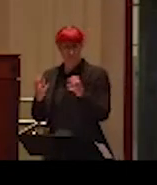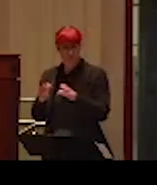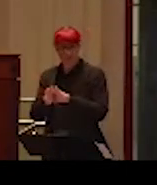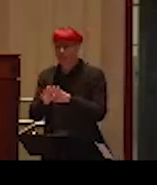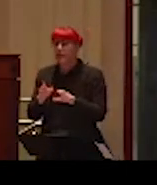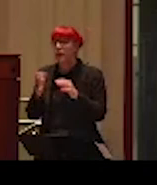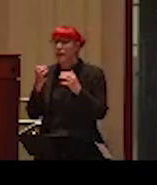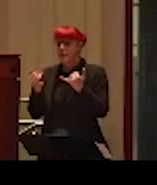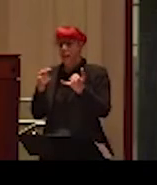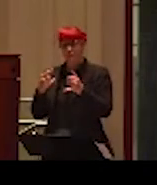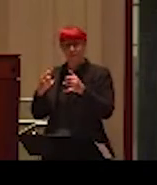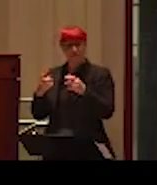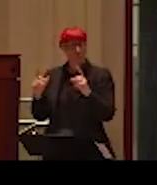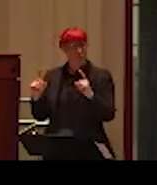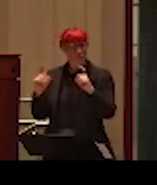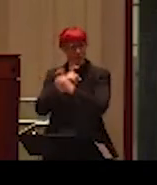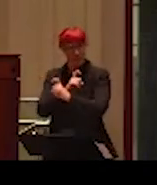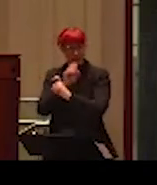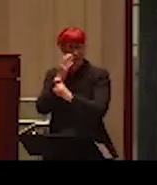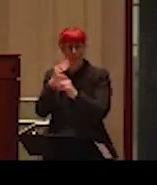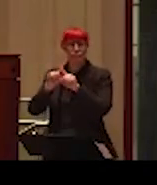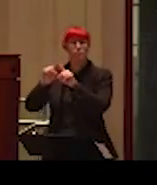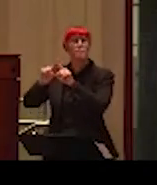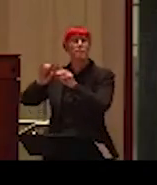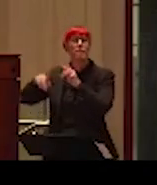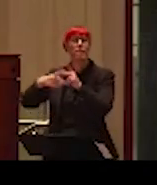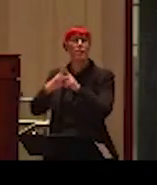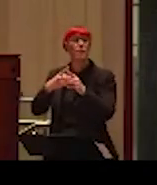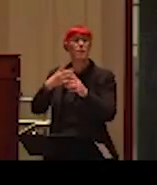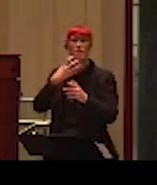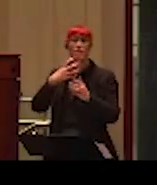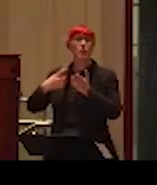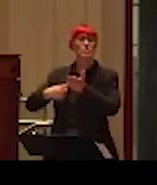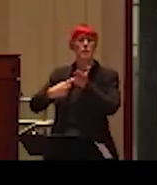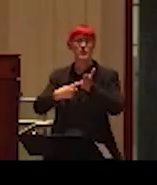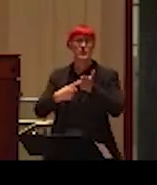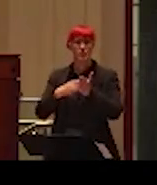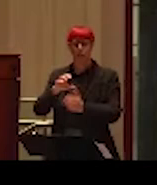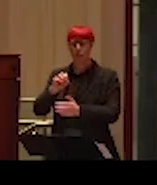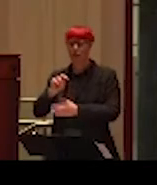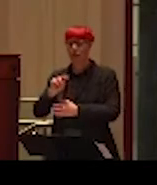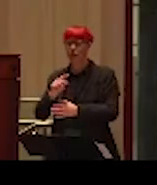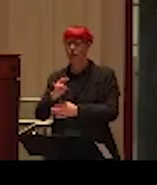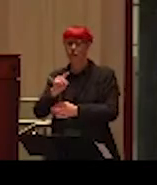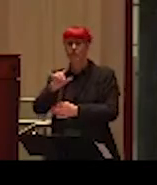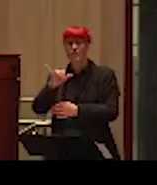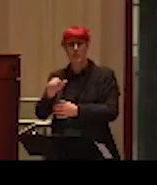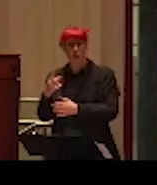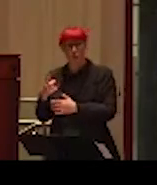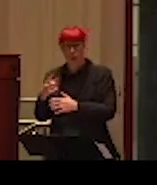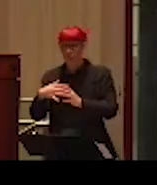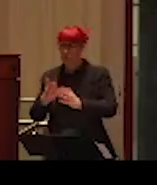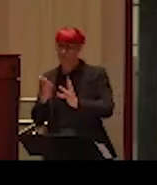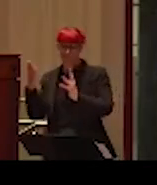that there are different types of controversies. And one controversy is the one that can be quite unpleasant and disruptive and can